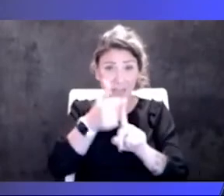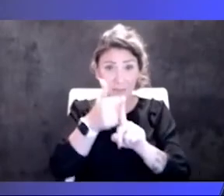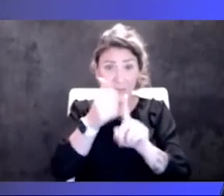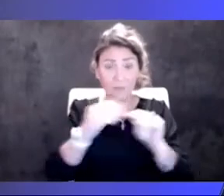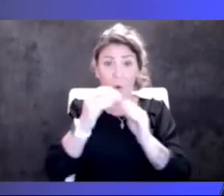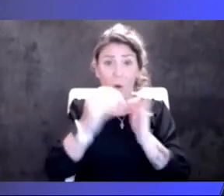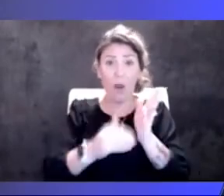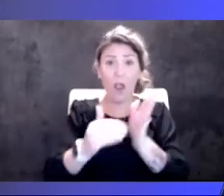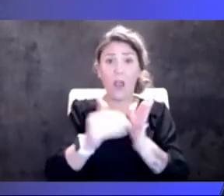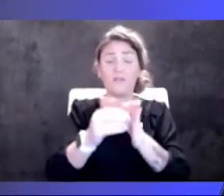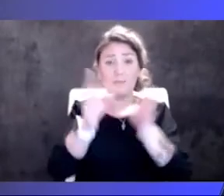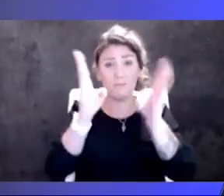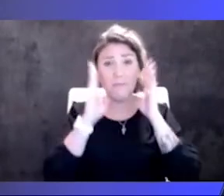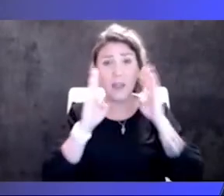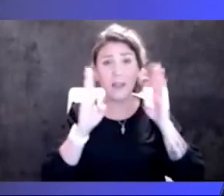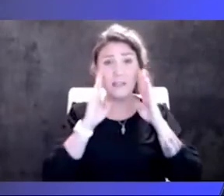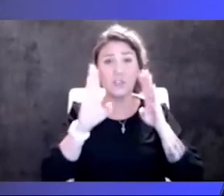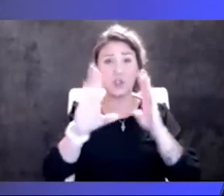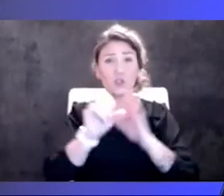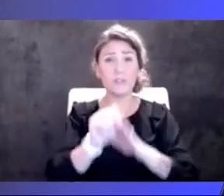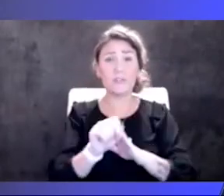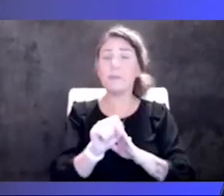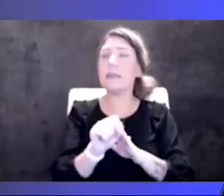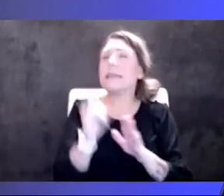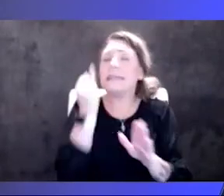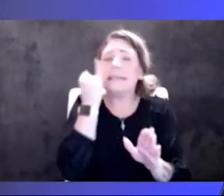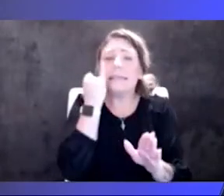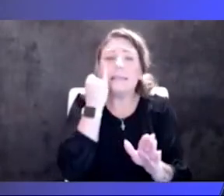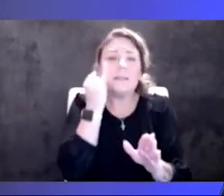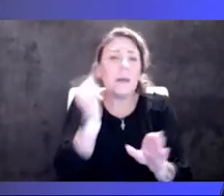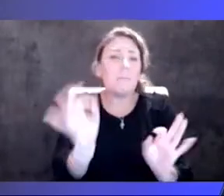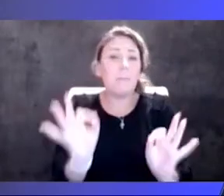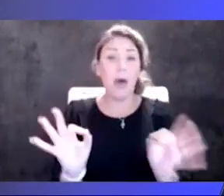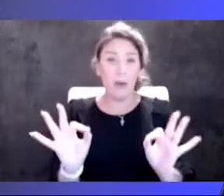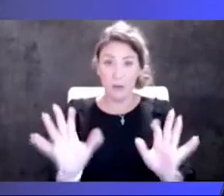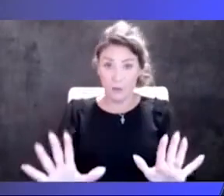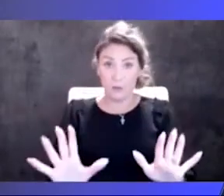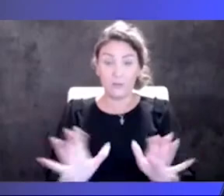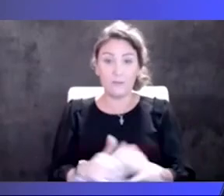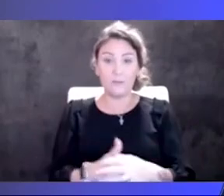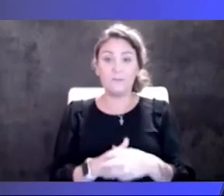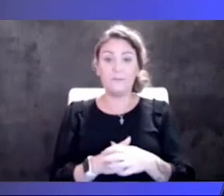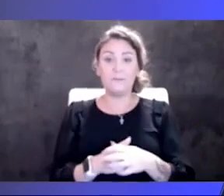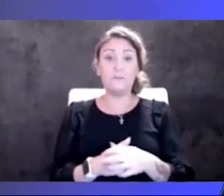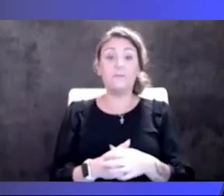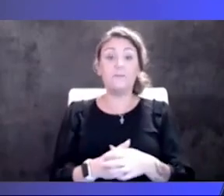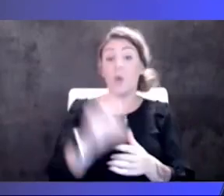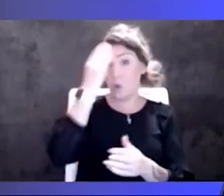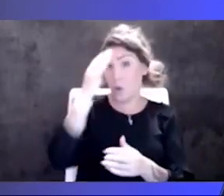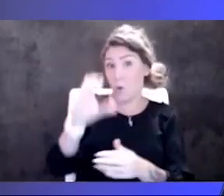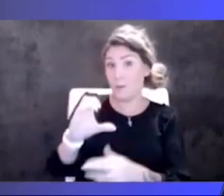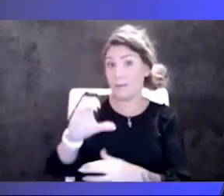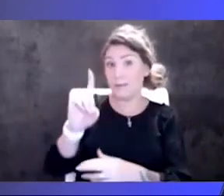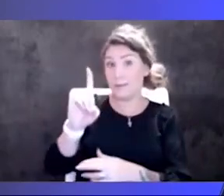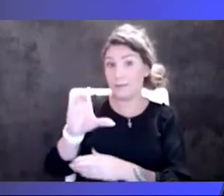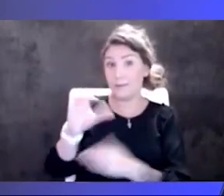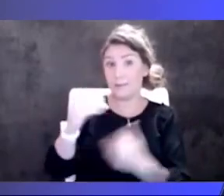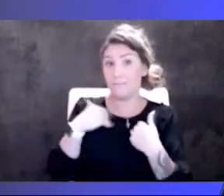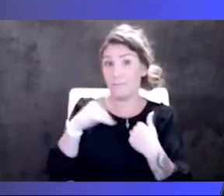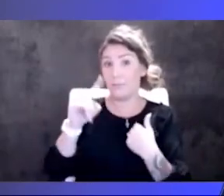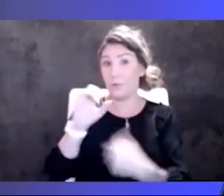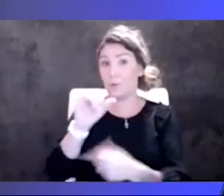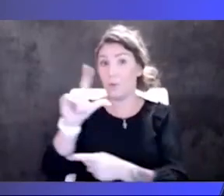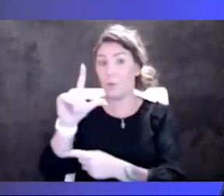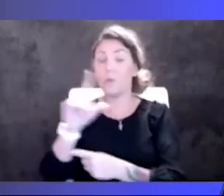pay attention to their symptoms, even if they're mild. We do know that CDC does have a tool. It's called the Coronavirus Self